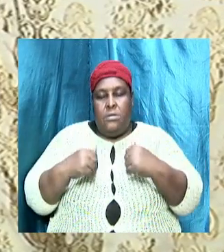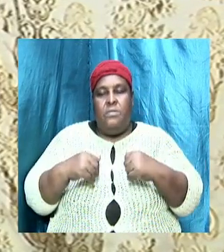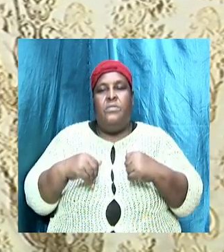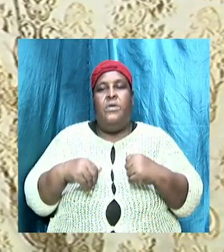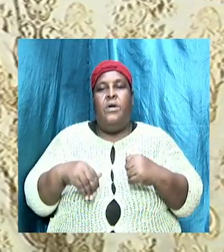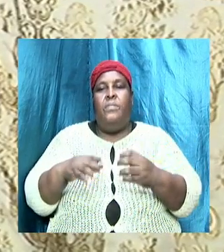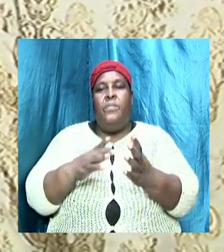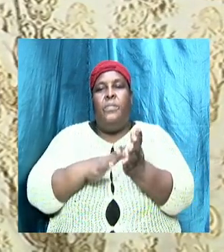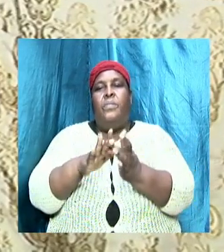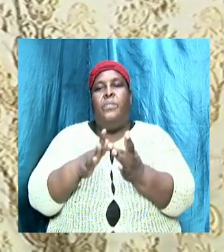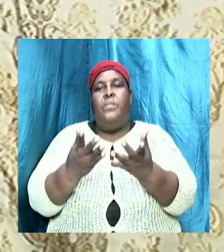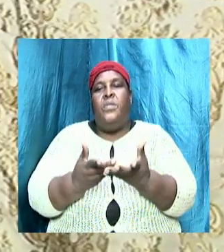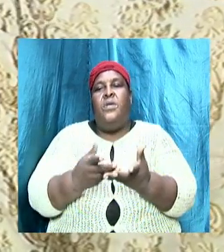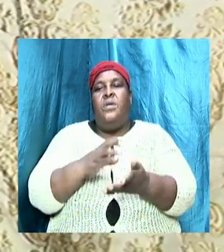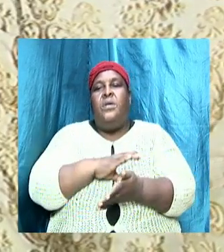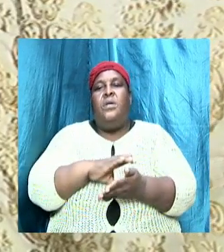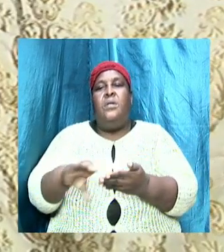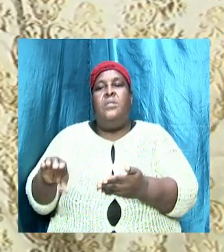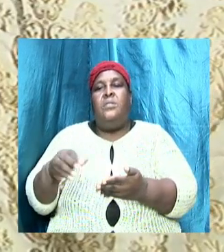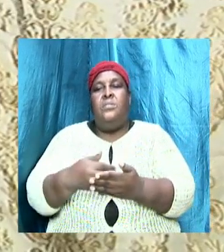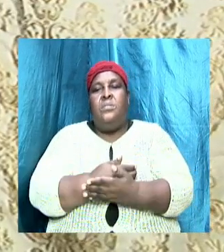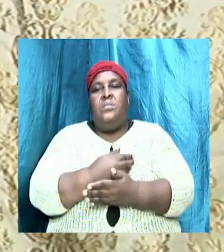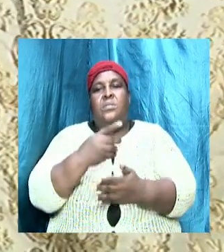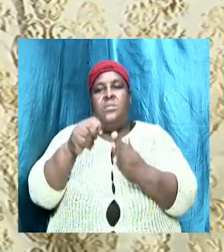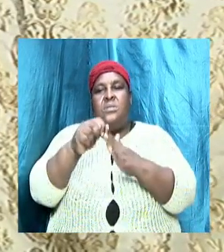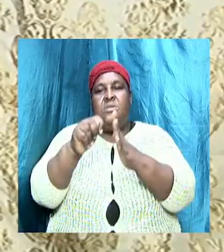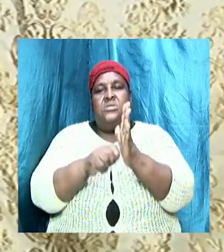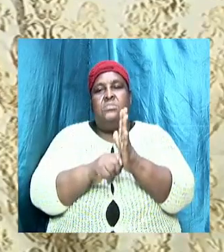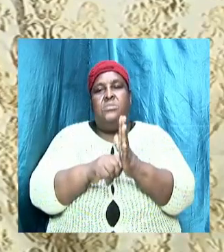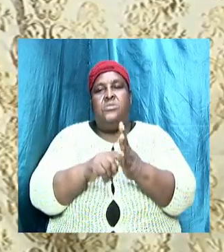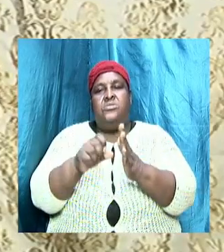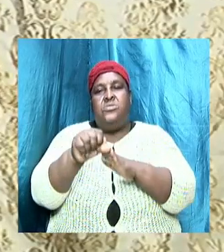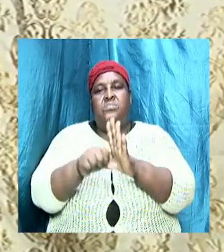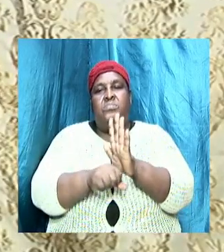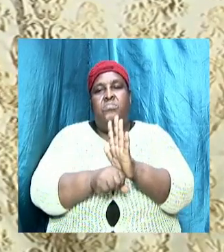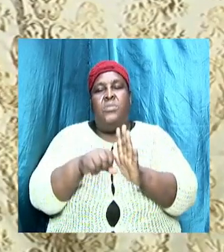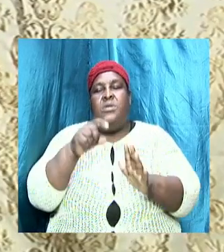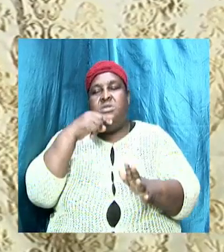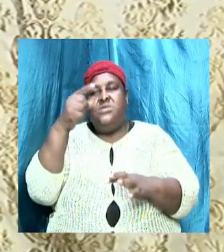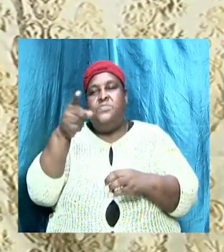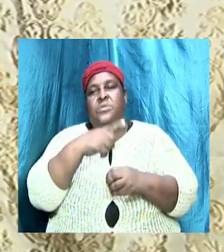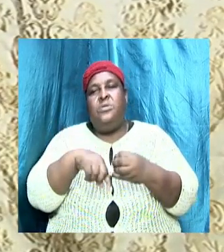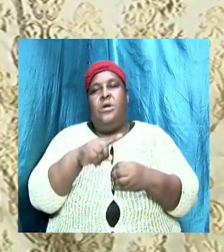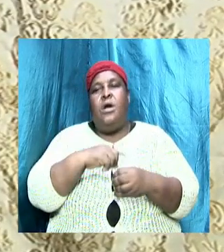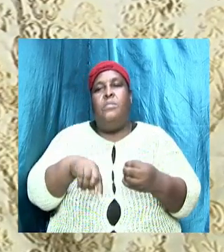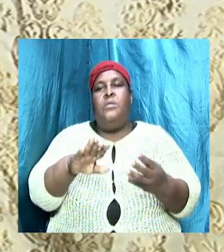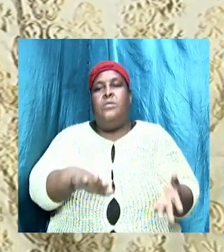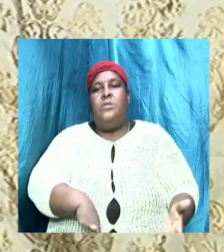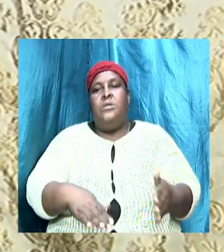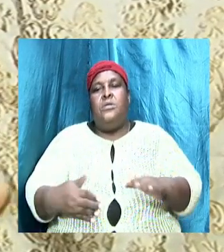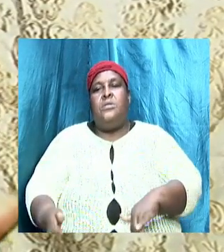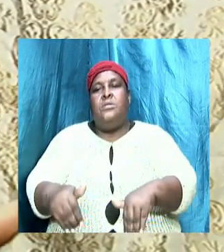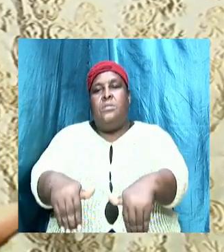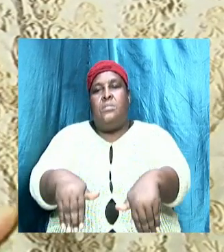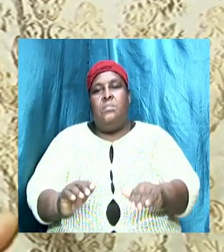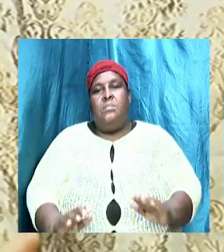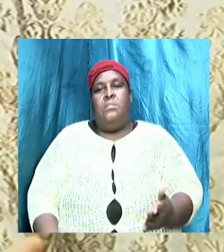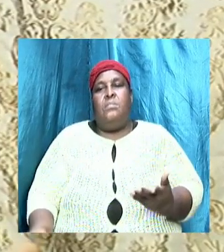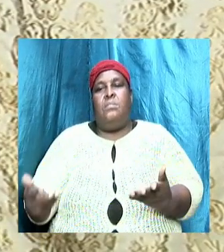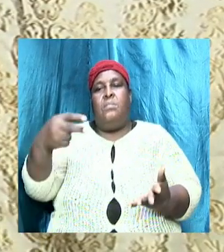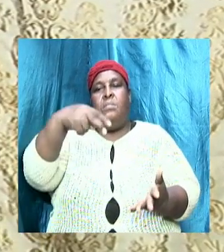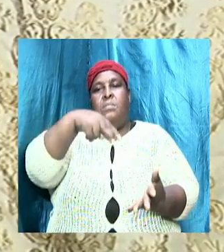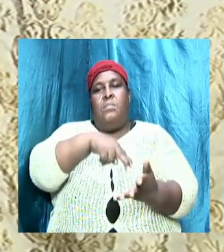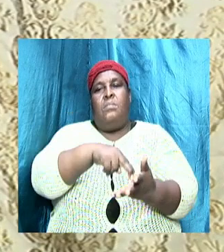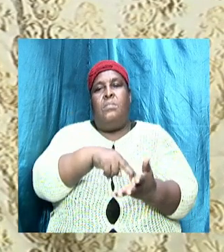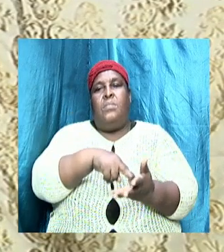come from the new testament scriptures and we talk about the death and the burial and the ascension the resurrection